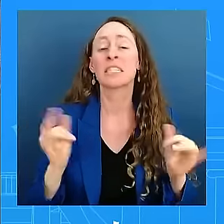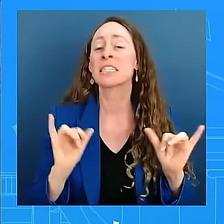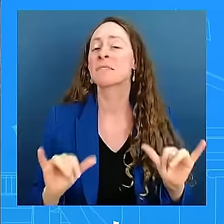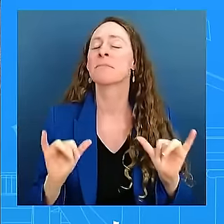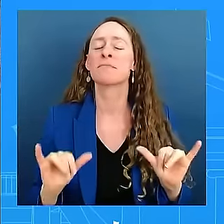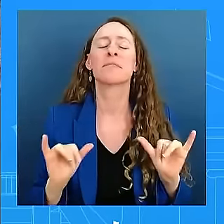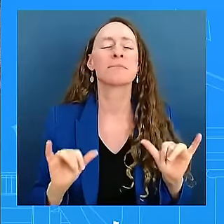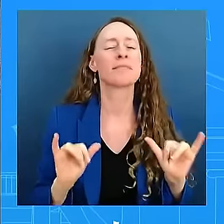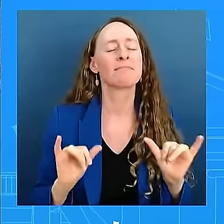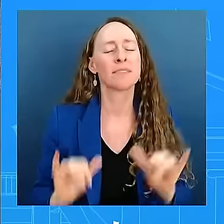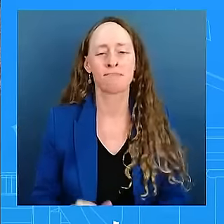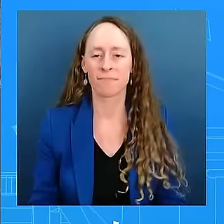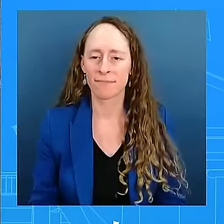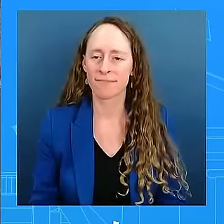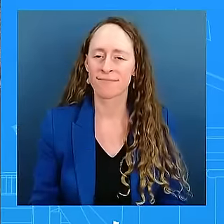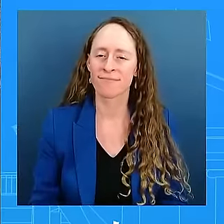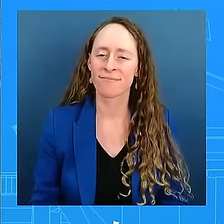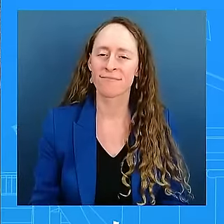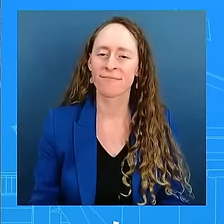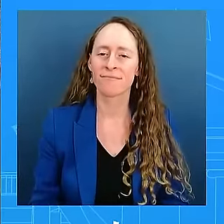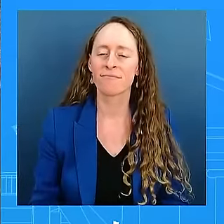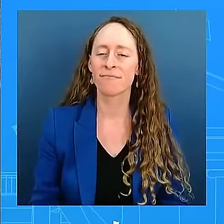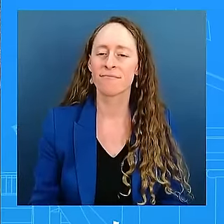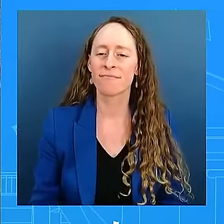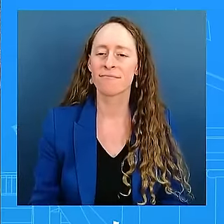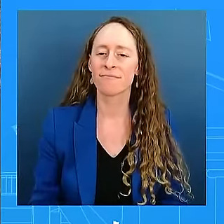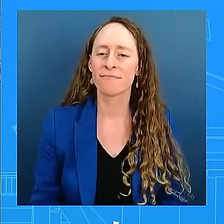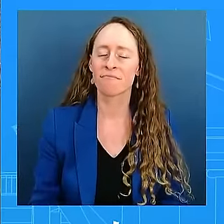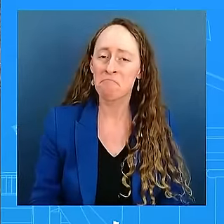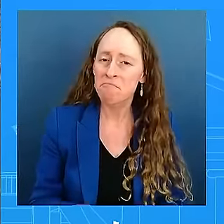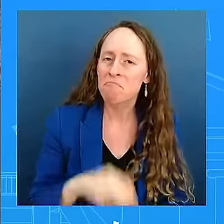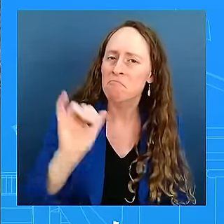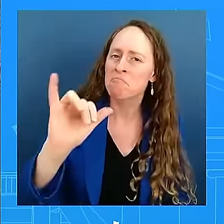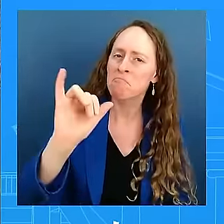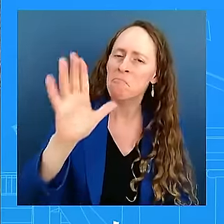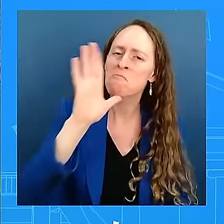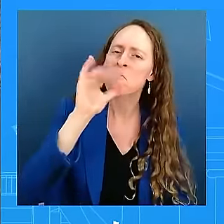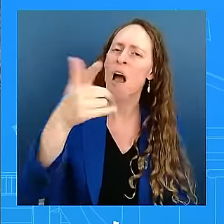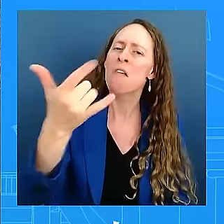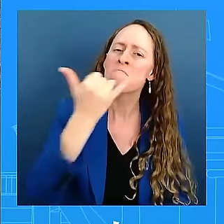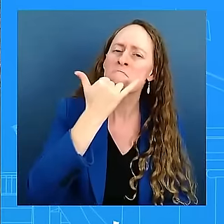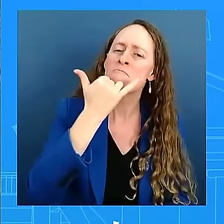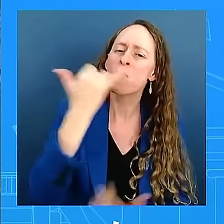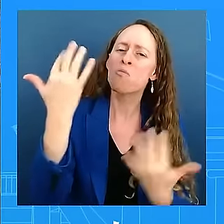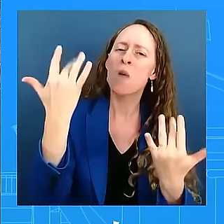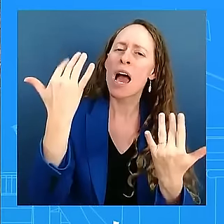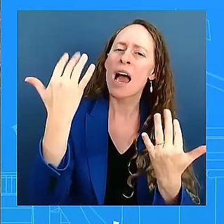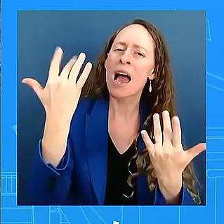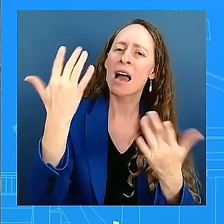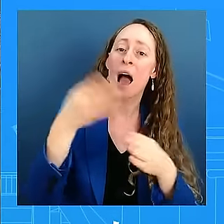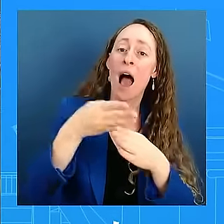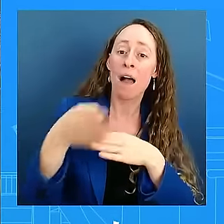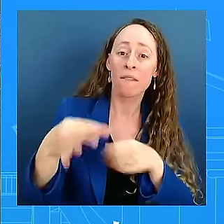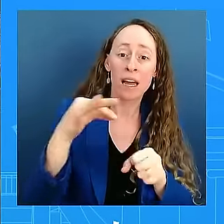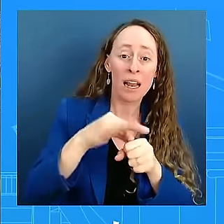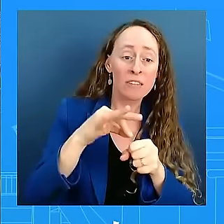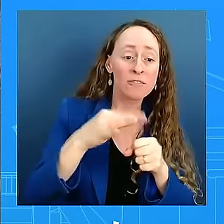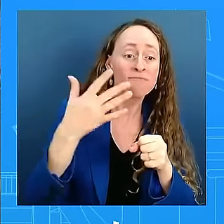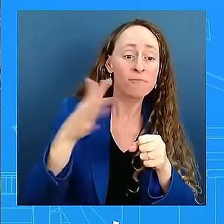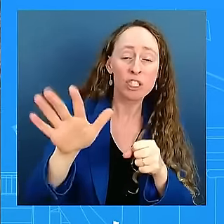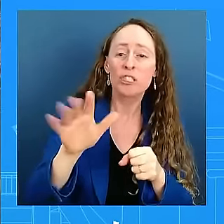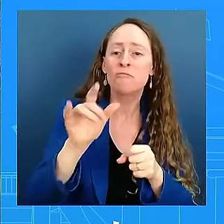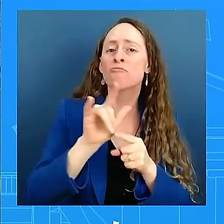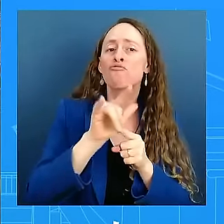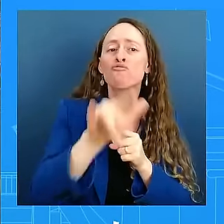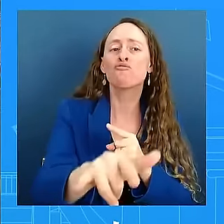after the election. mean, he could have taken them in December or January before he leaves office. So what is so urgent about this moment that he